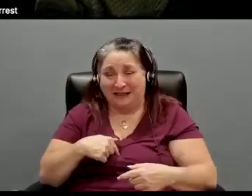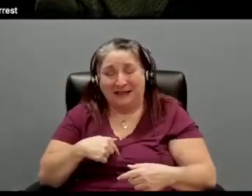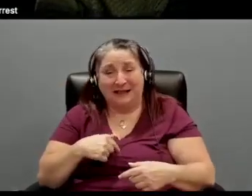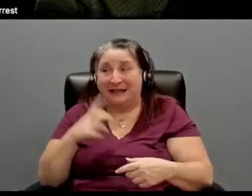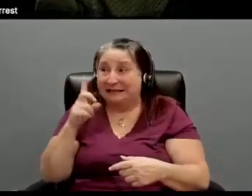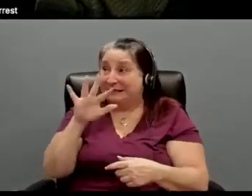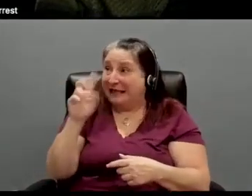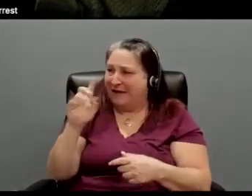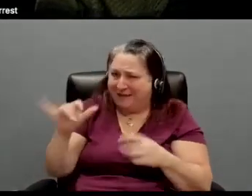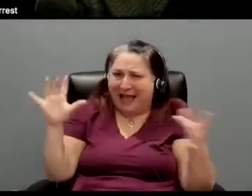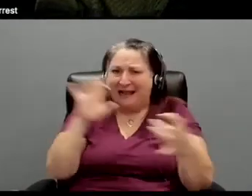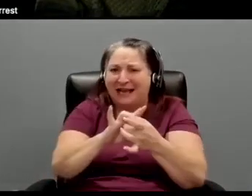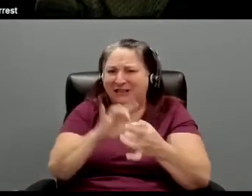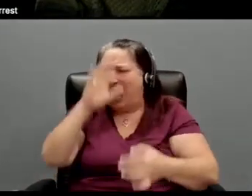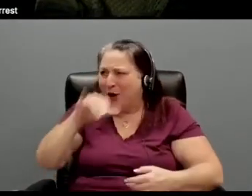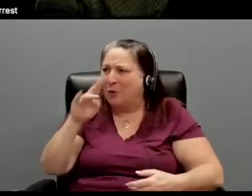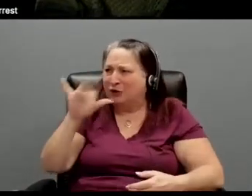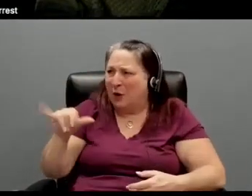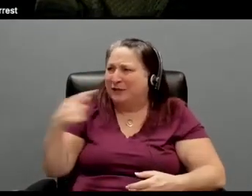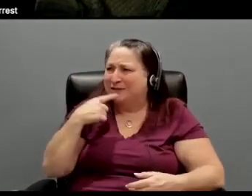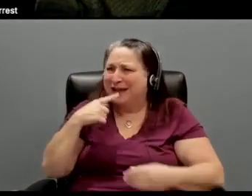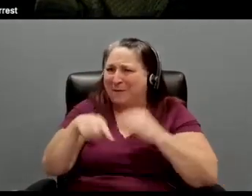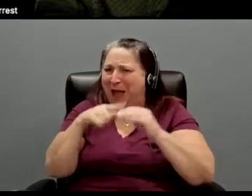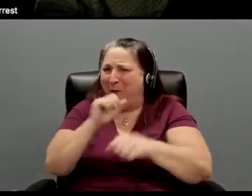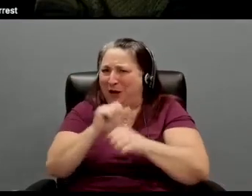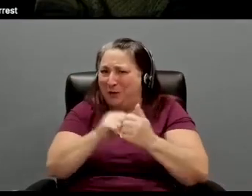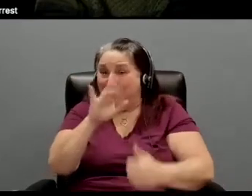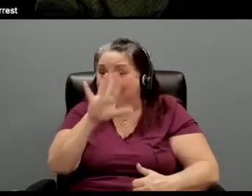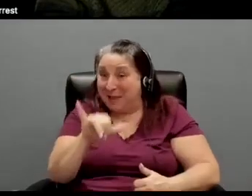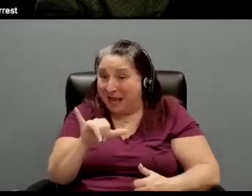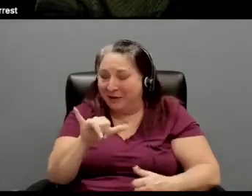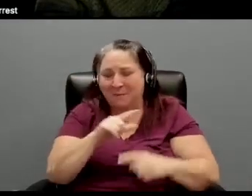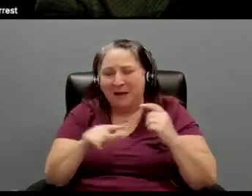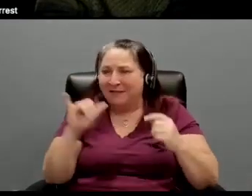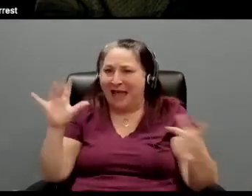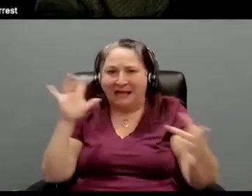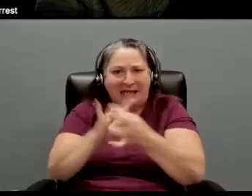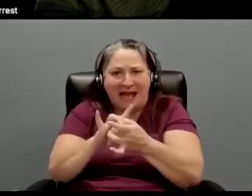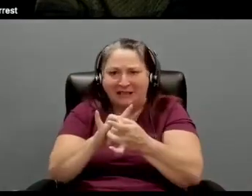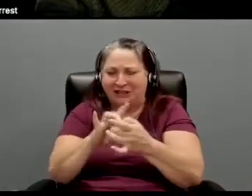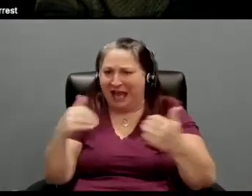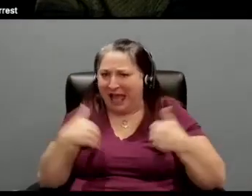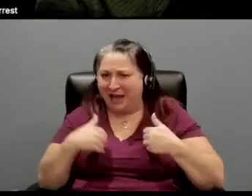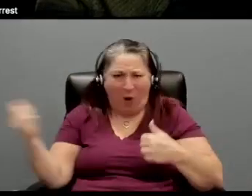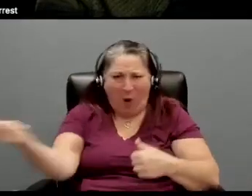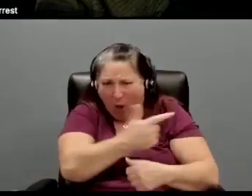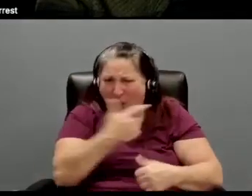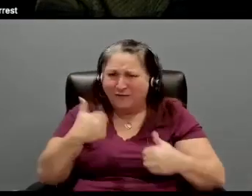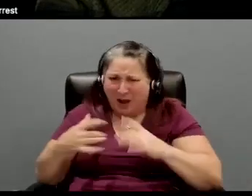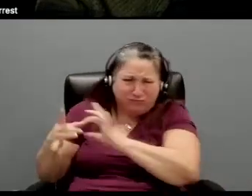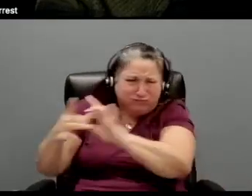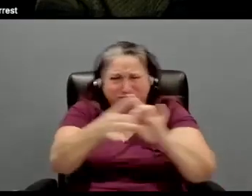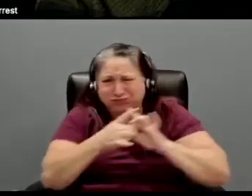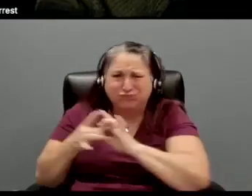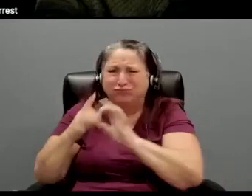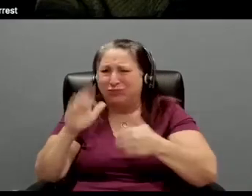you had, you know, Toby, know you were talking about working with Barry, but the connection that you both had and all of you had all the